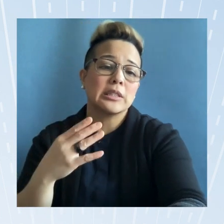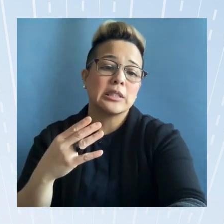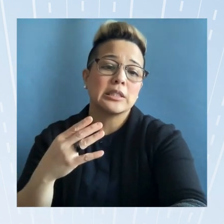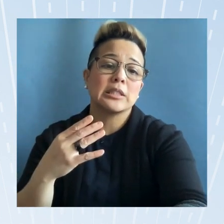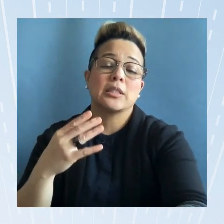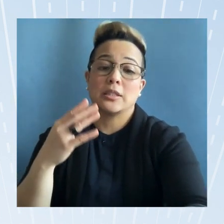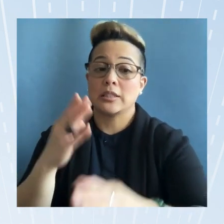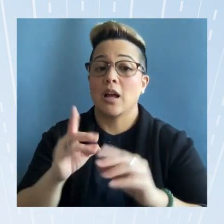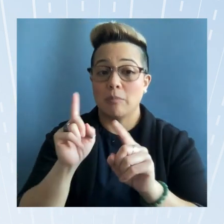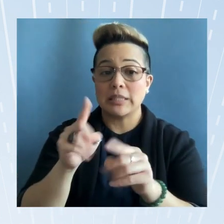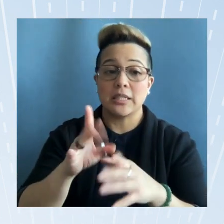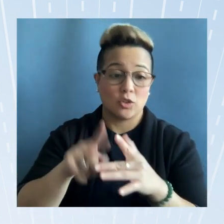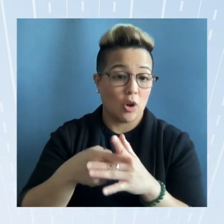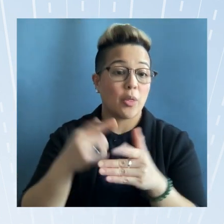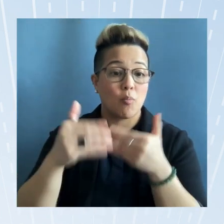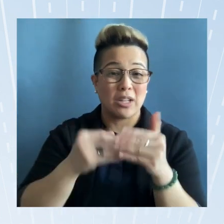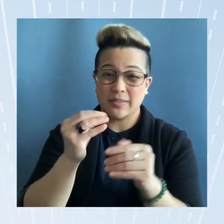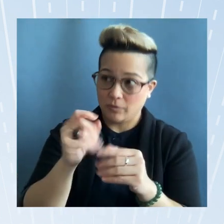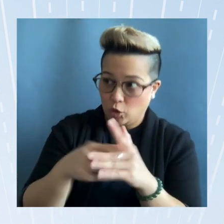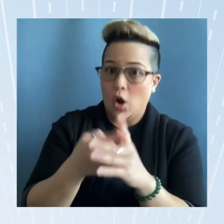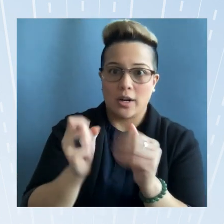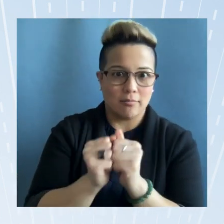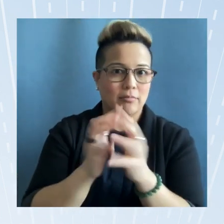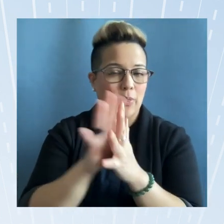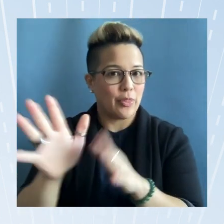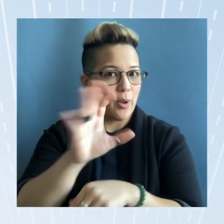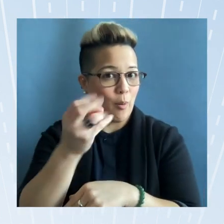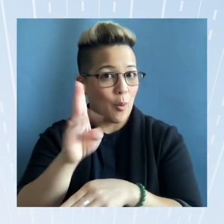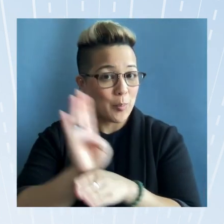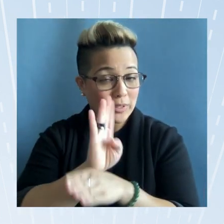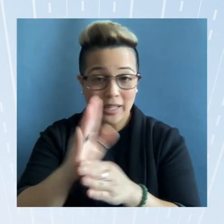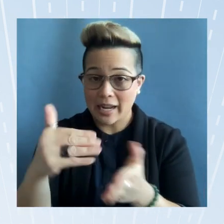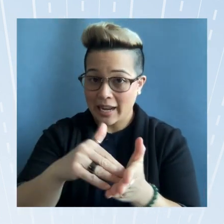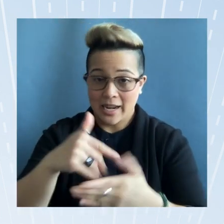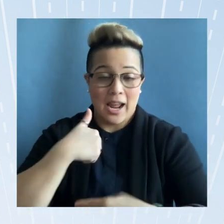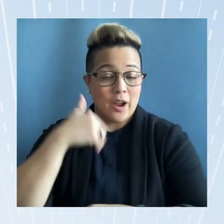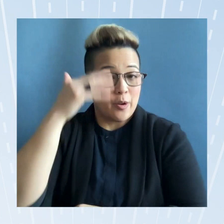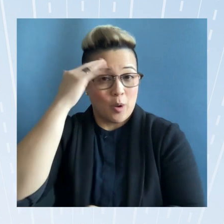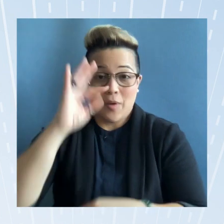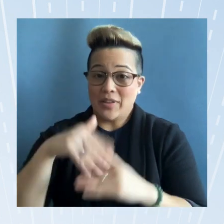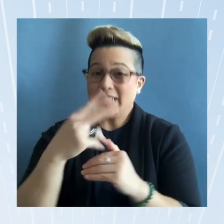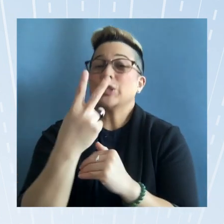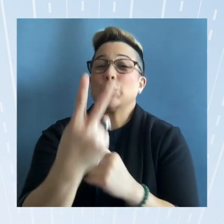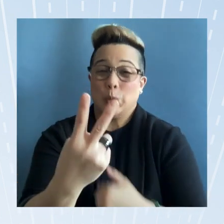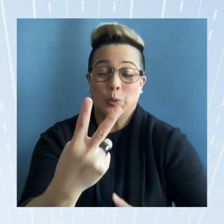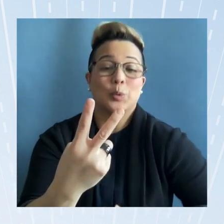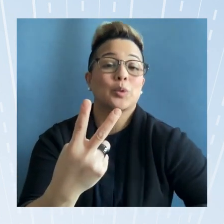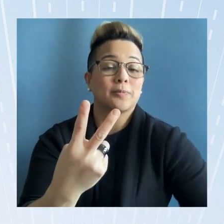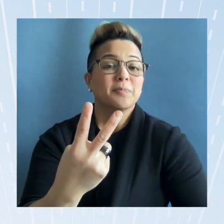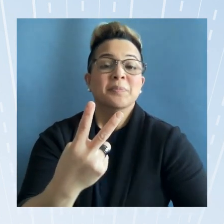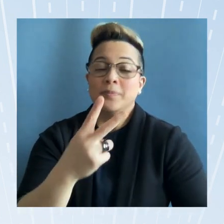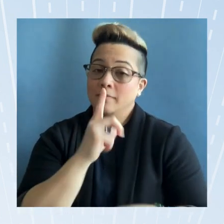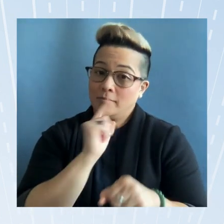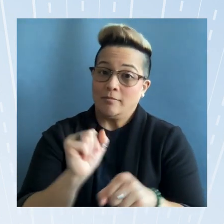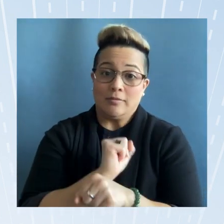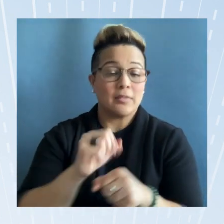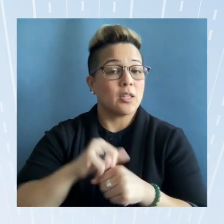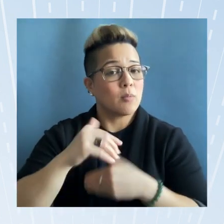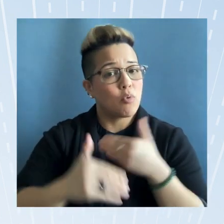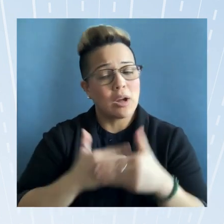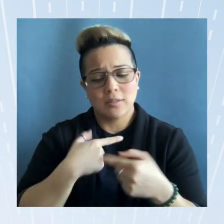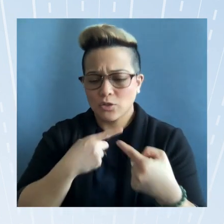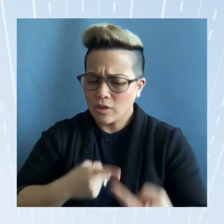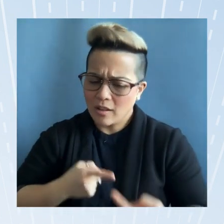begun the process of starting their own business and again i know of at least two who um were in the process and struggling